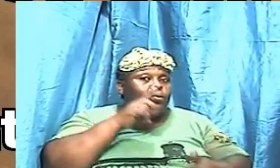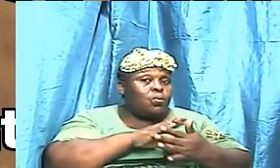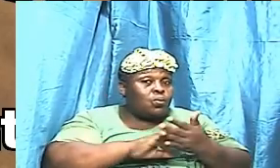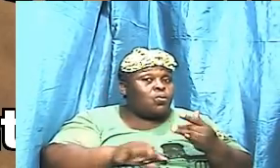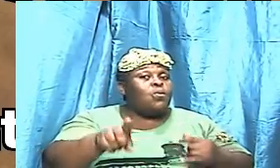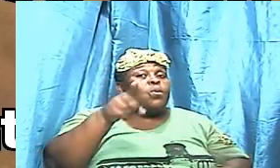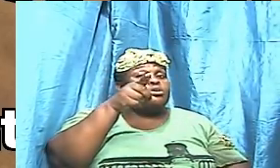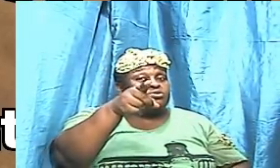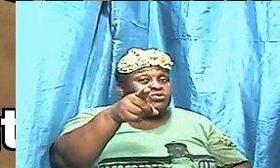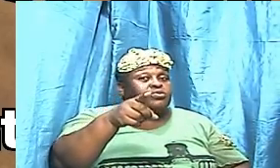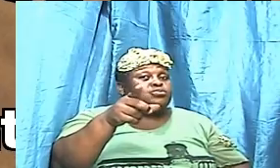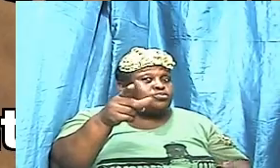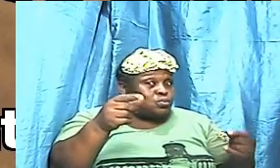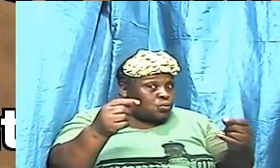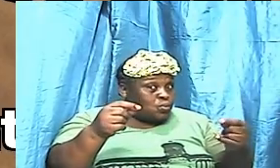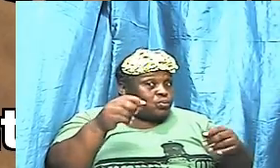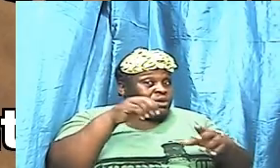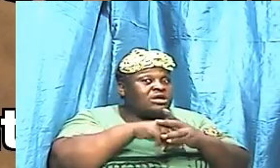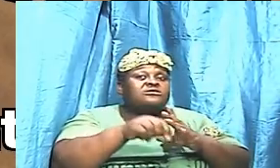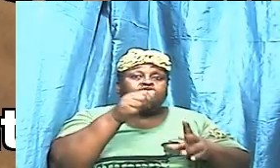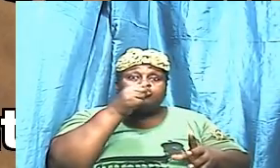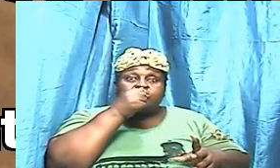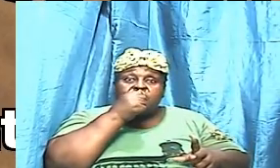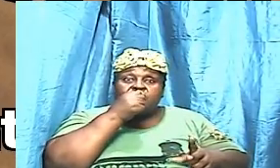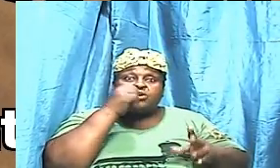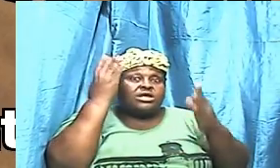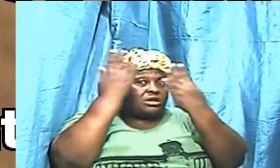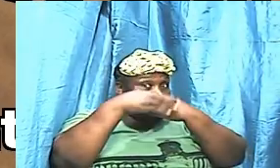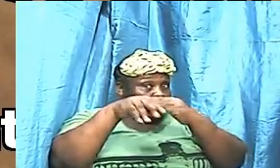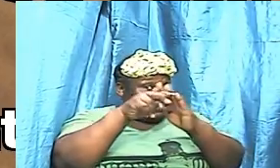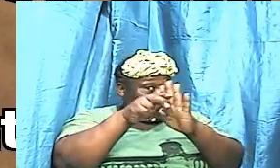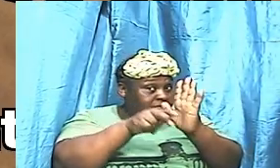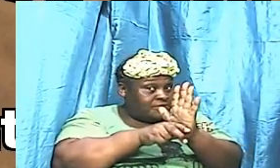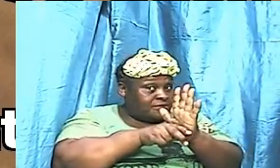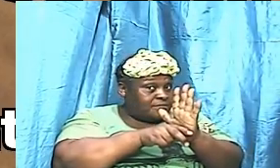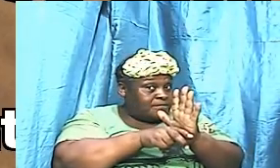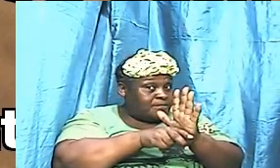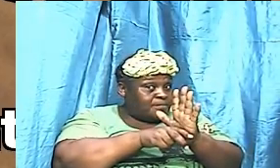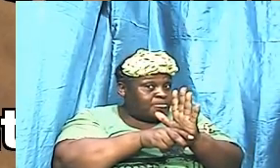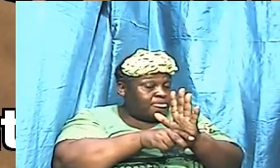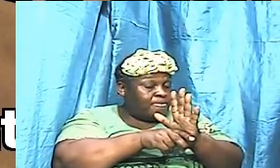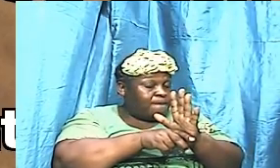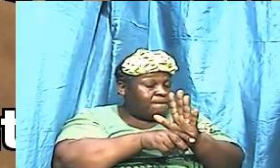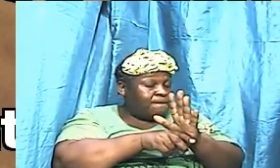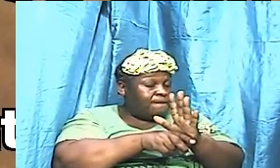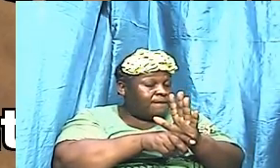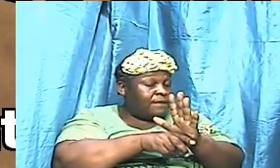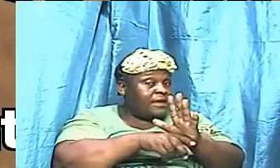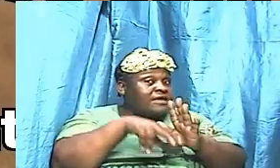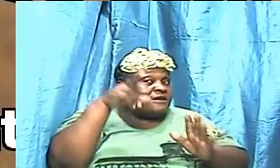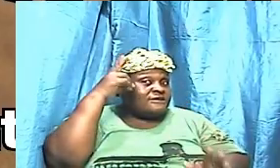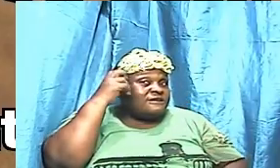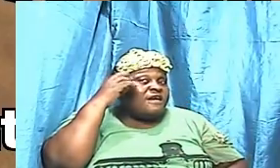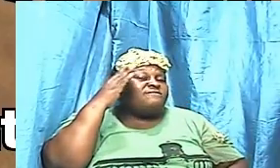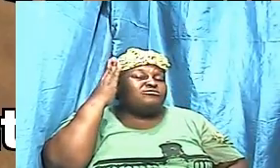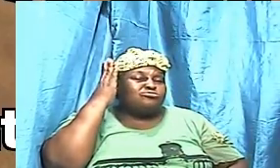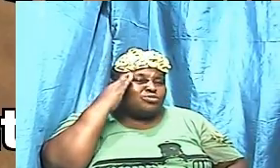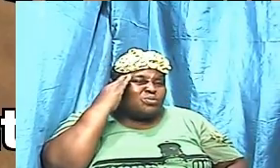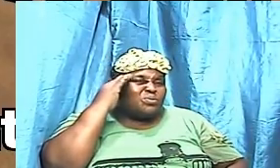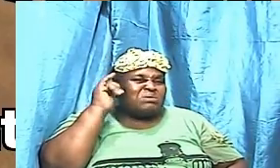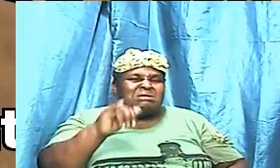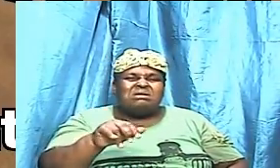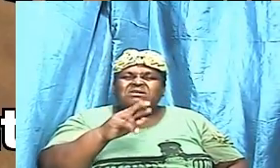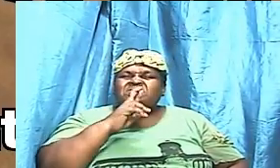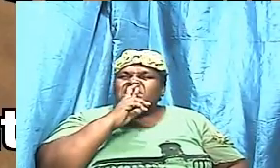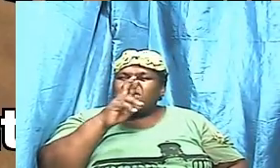the word is going to go back to him and him going know those that are serious he knows those that are not